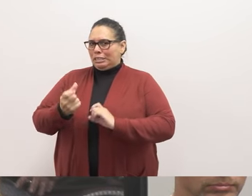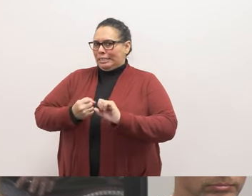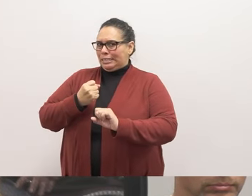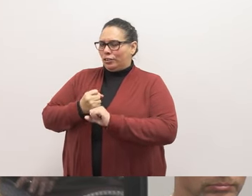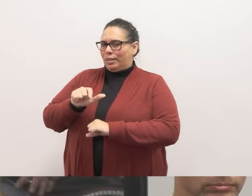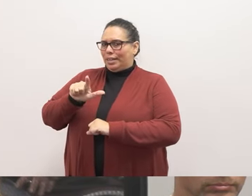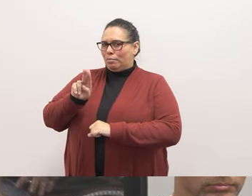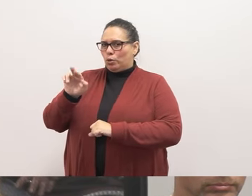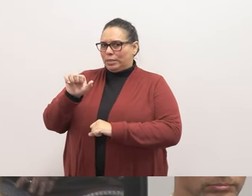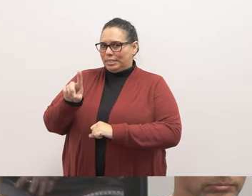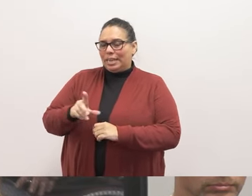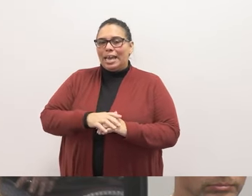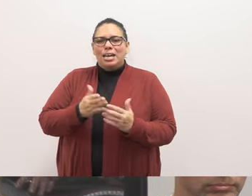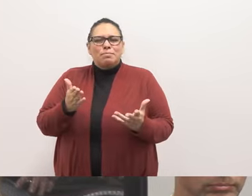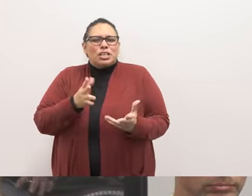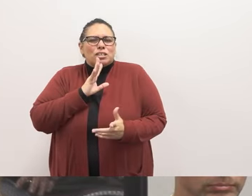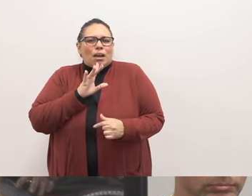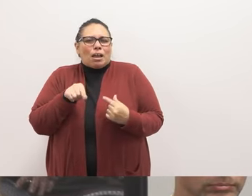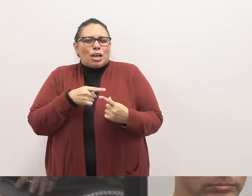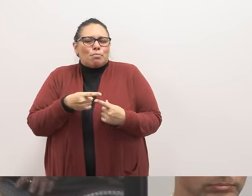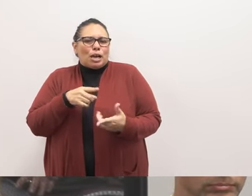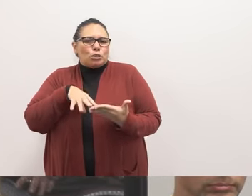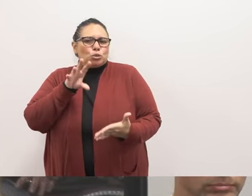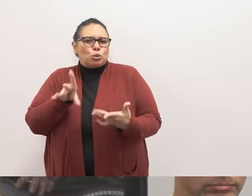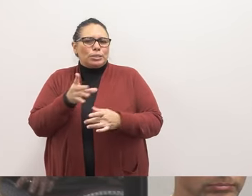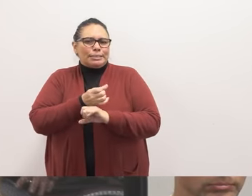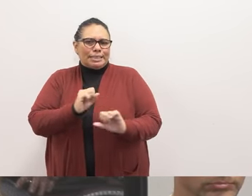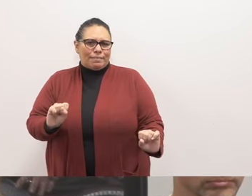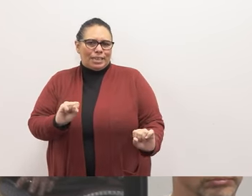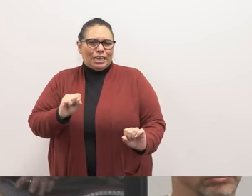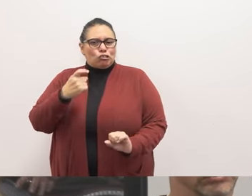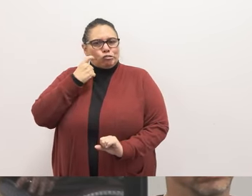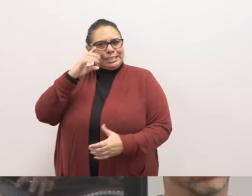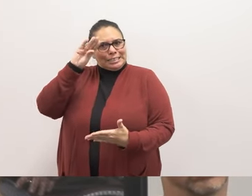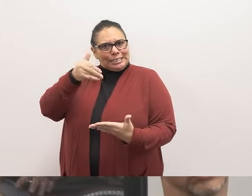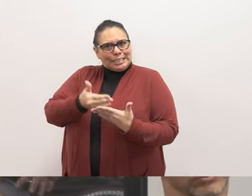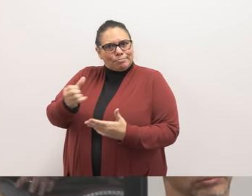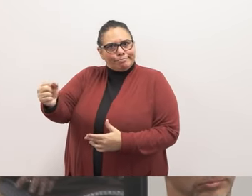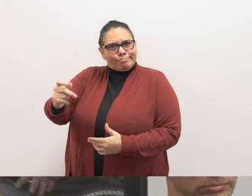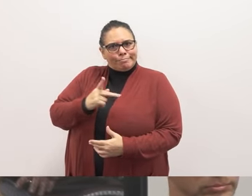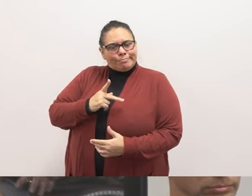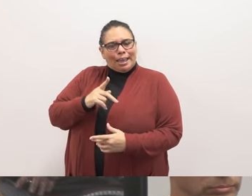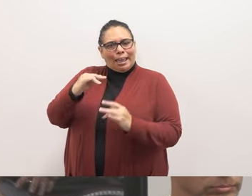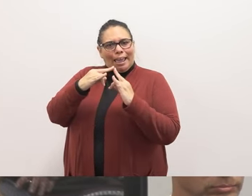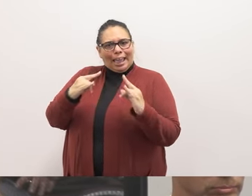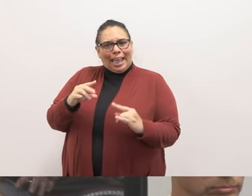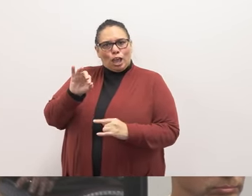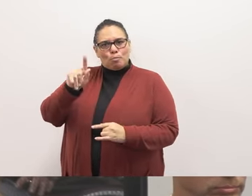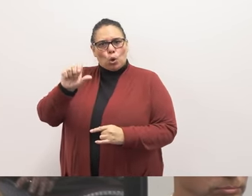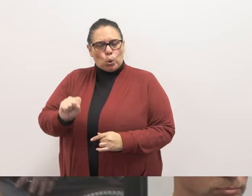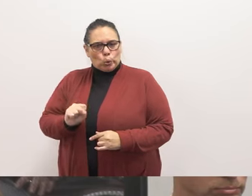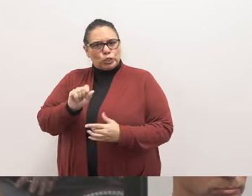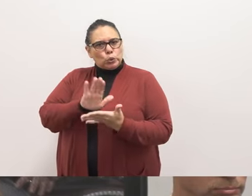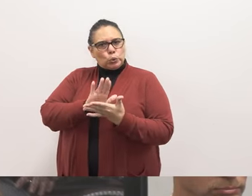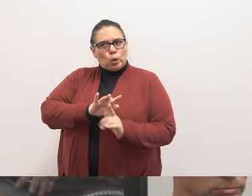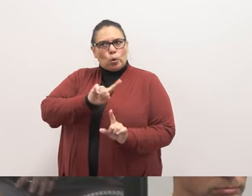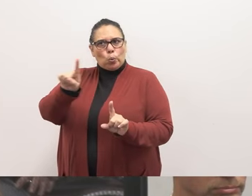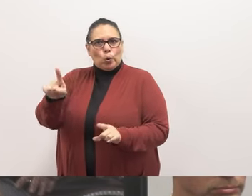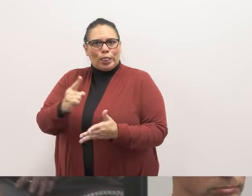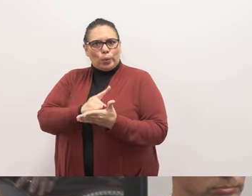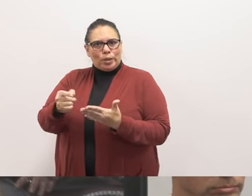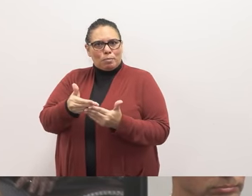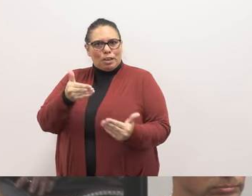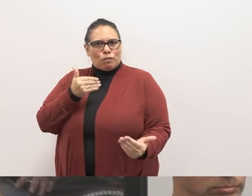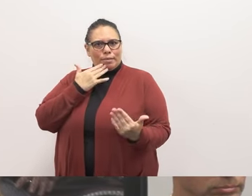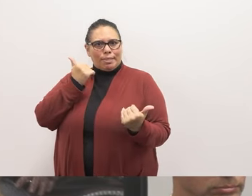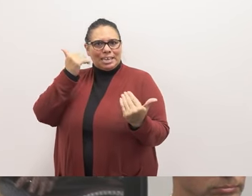safety. My son recently returned from Camp Oaks. His school went the week before Thanksgiving break. I was very hesitant to allow him to attend